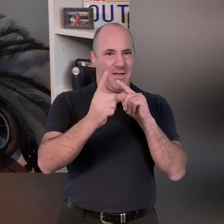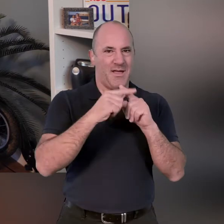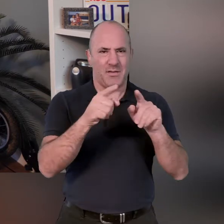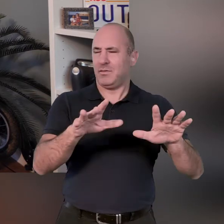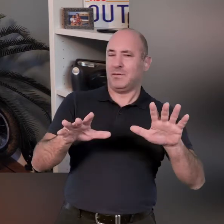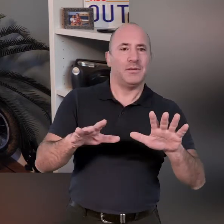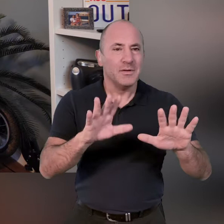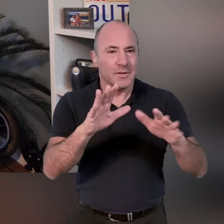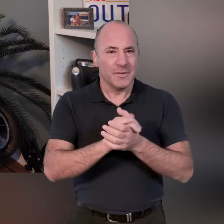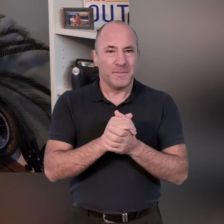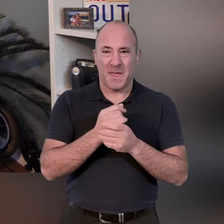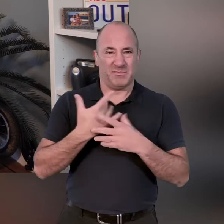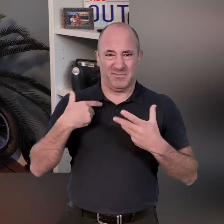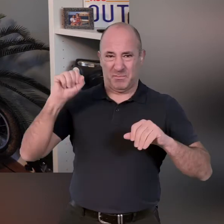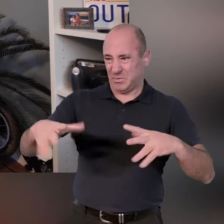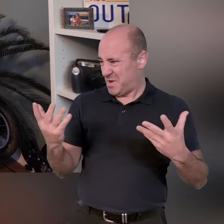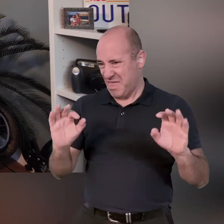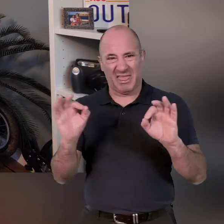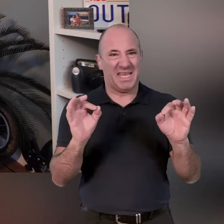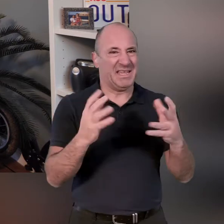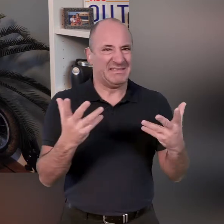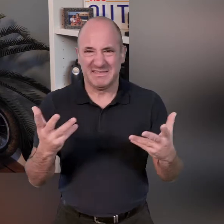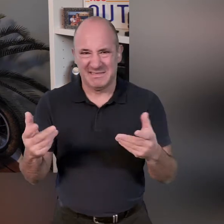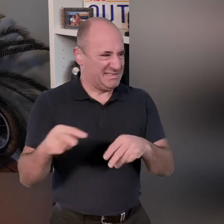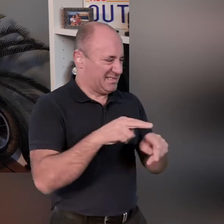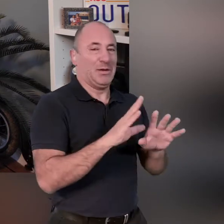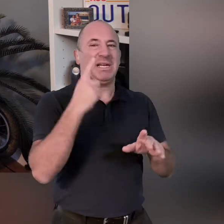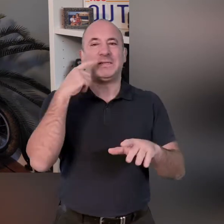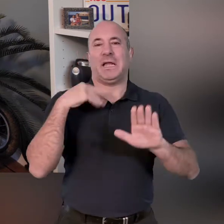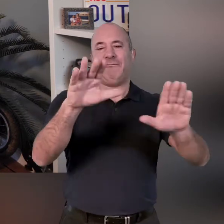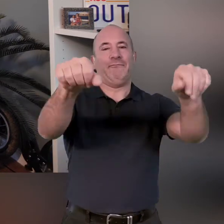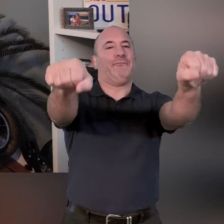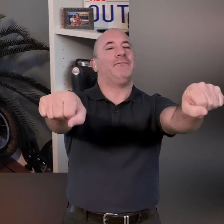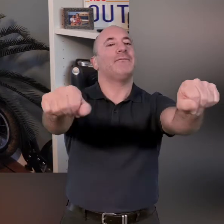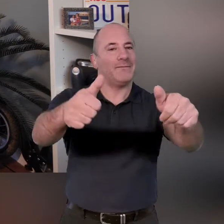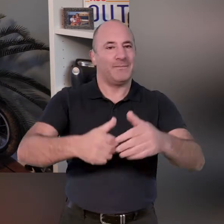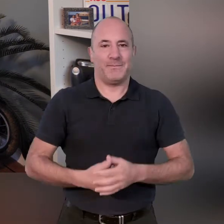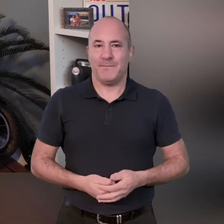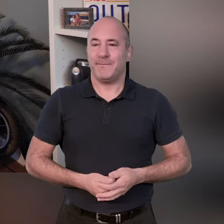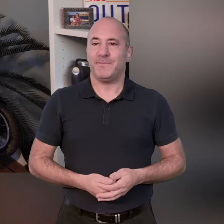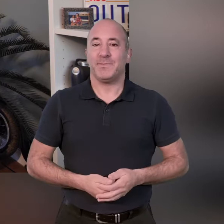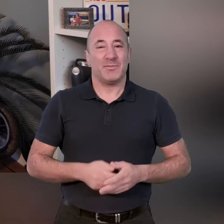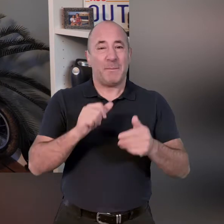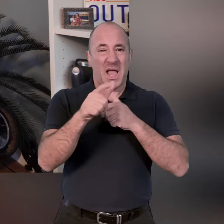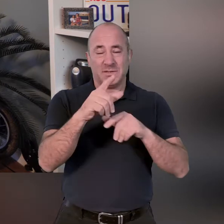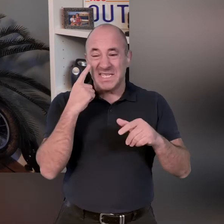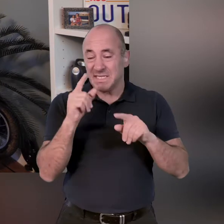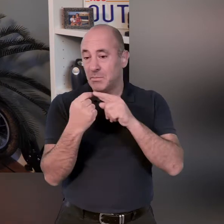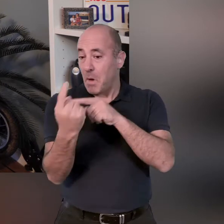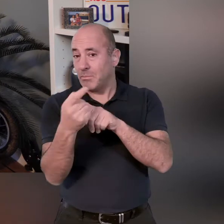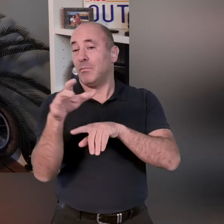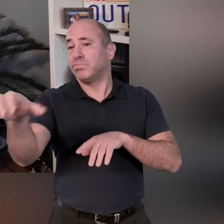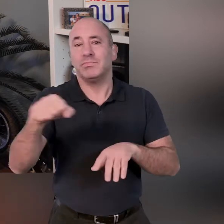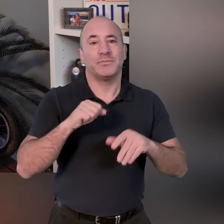but just bear with that as we're doing it i don't really have anywhere else to put it down or it's to turn around it's a little bit easier there so make sure it's within reach for you wherever your